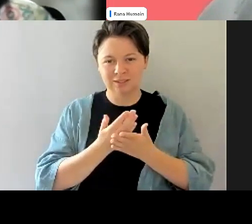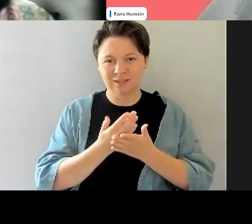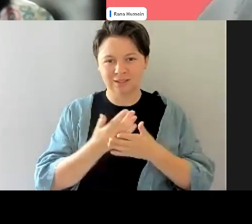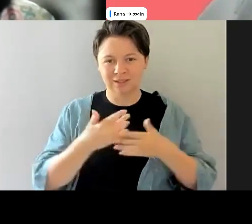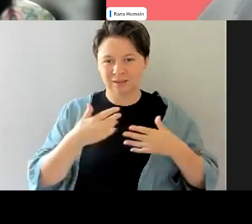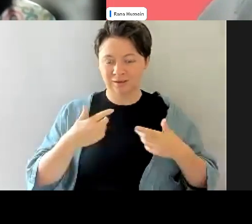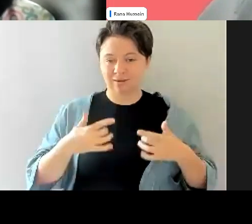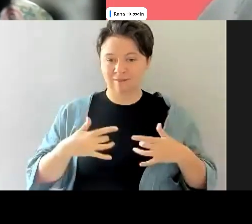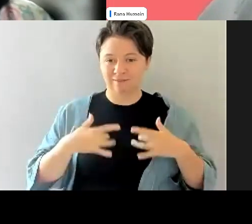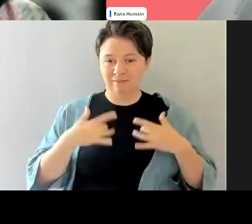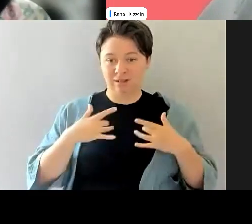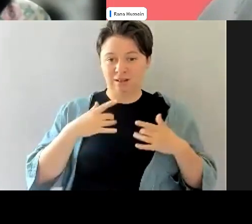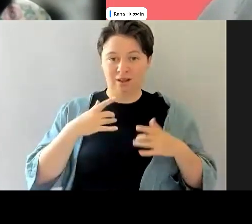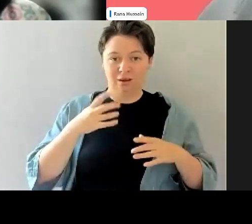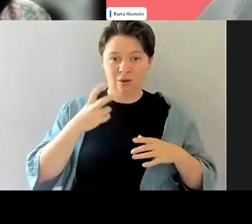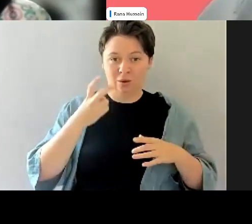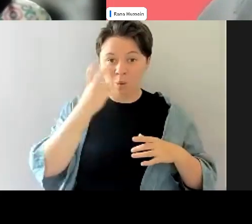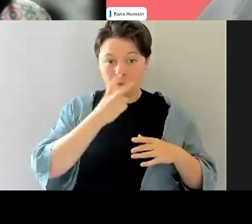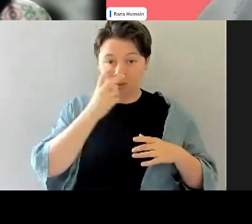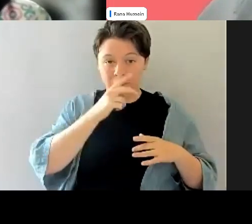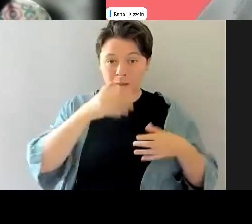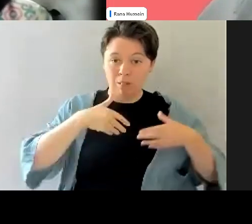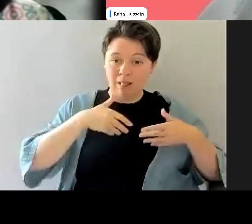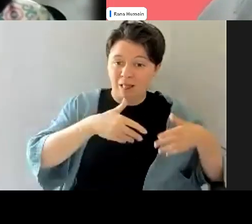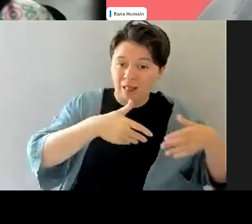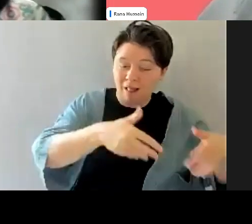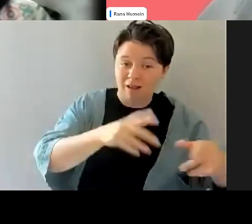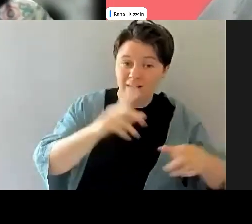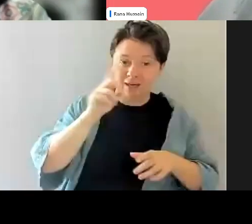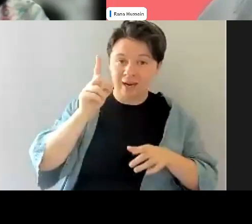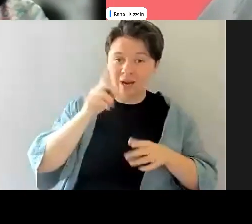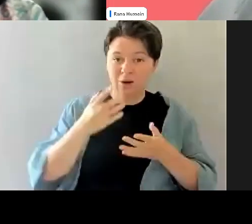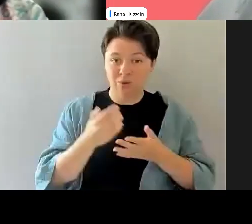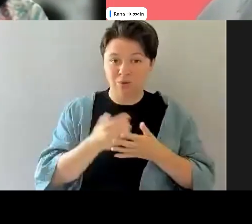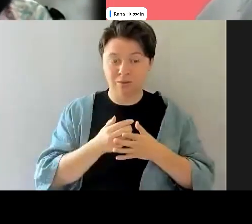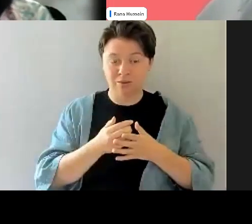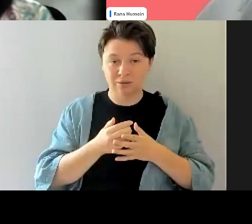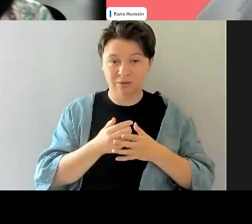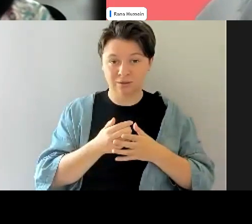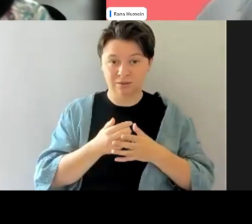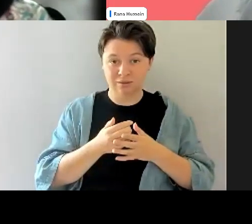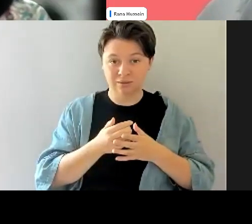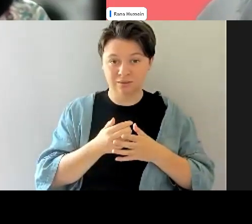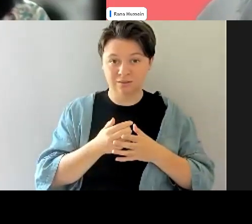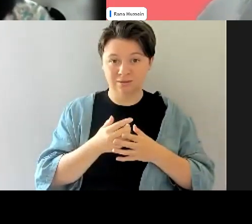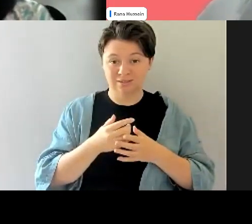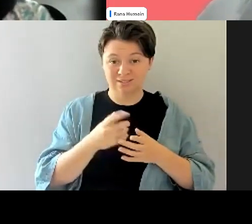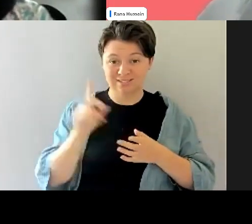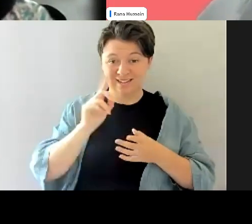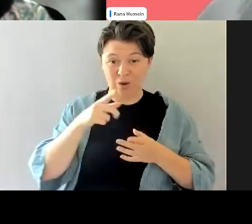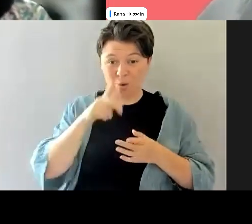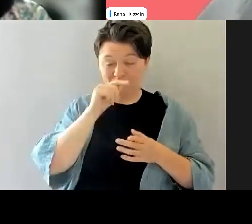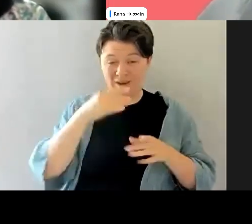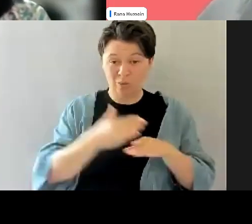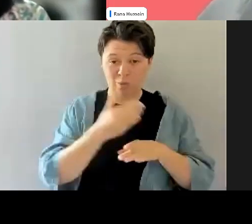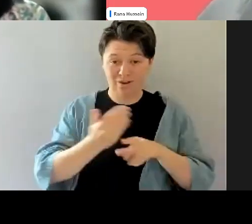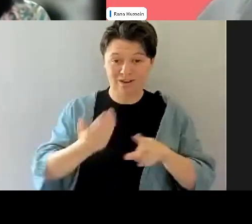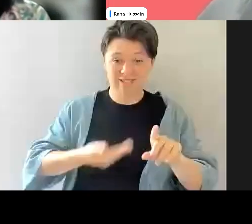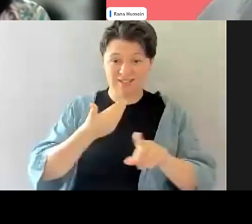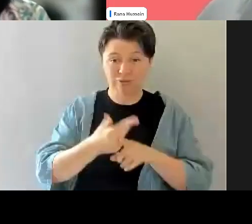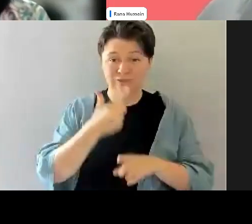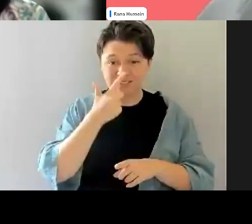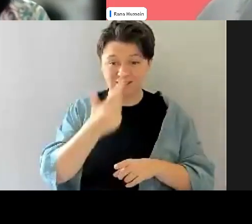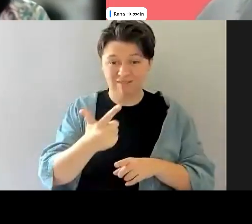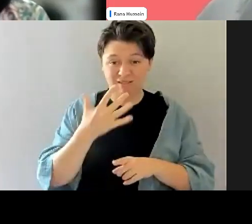feel anyways, because people have their working life has gone up to, you know, we can work very well up to 70, 75. So, um, so I think yeah,